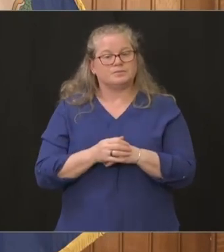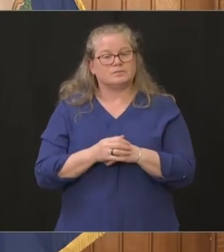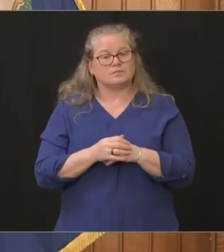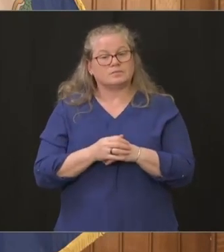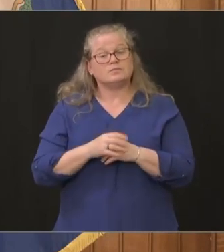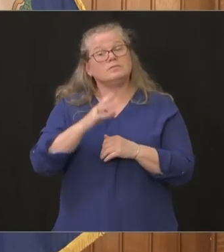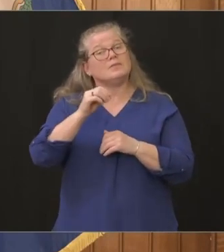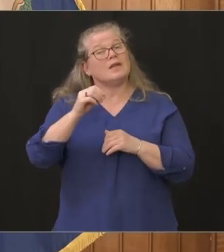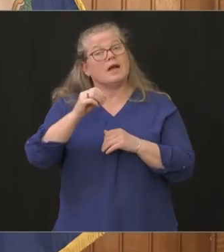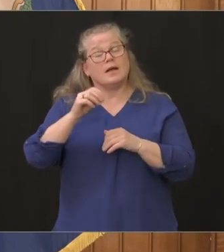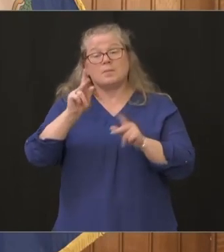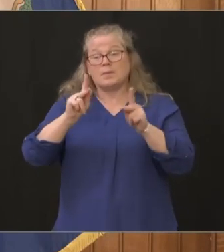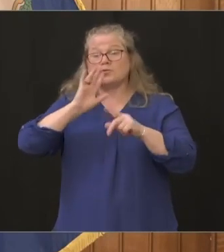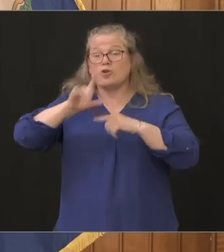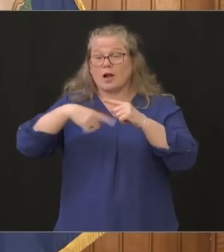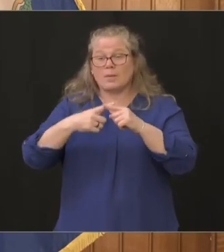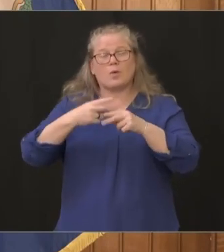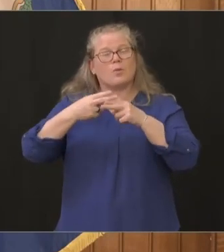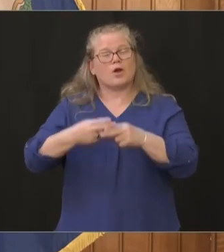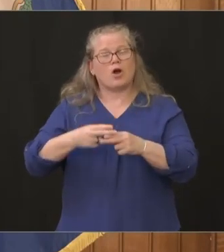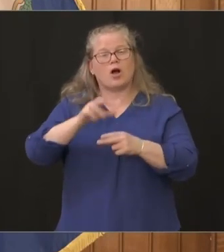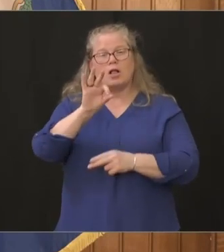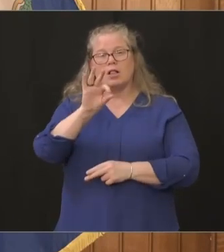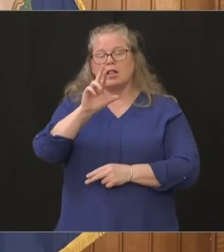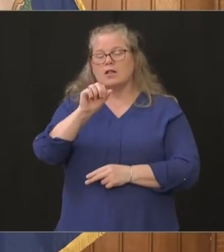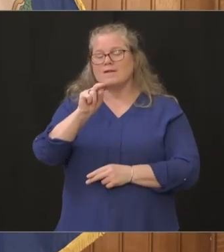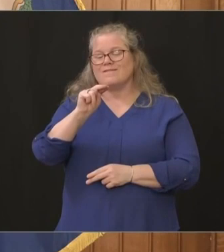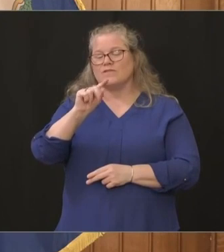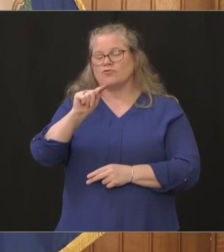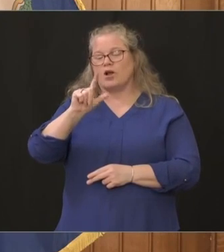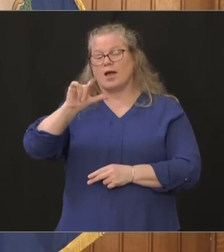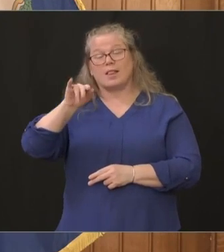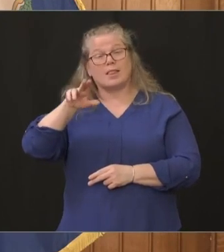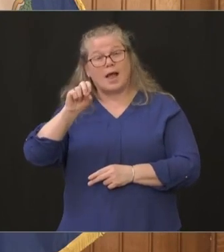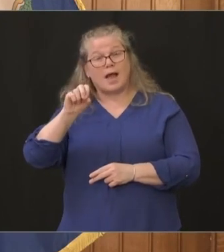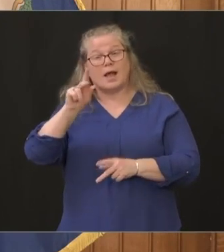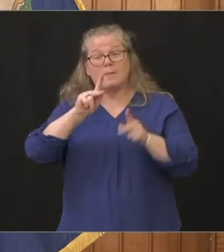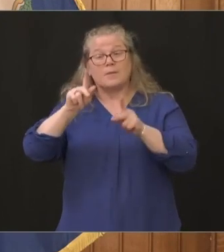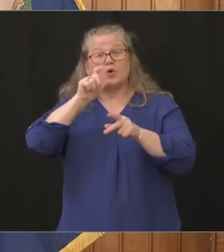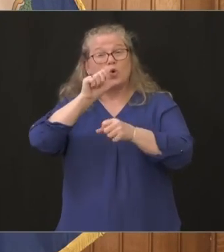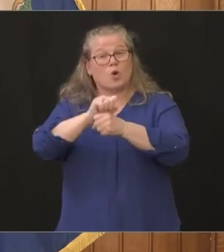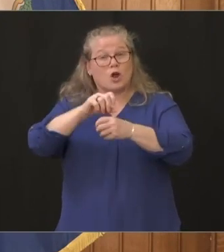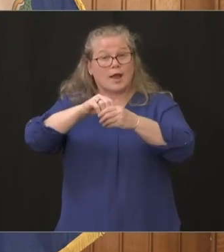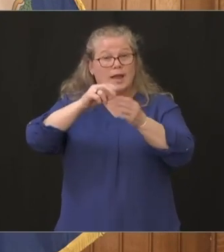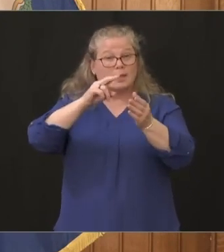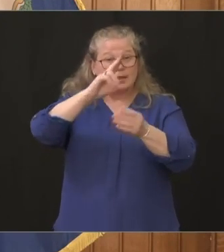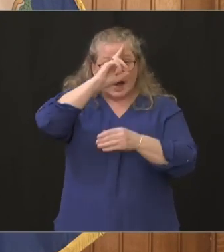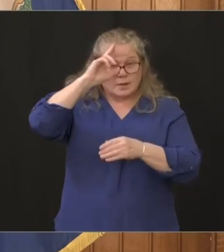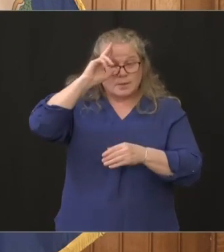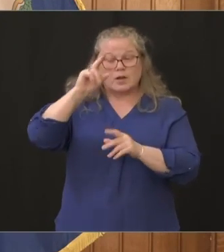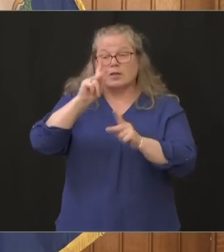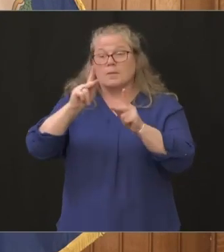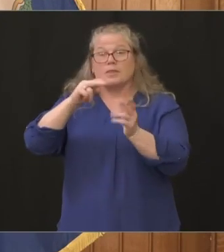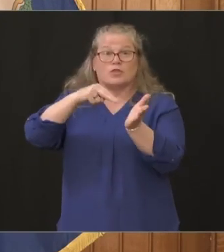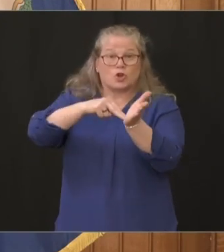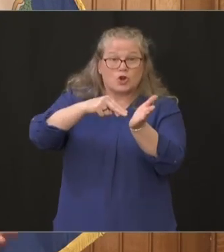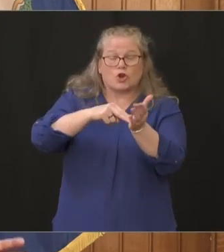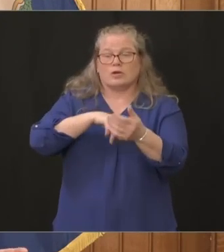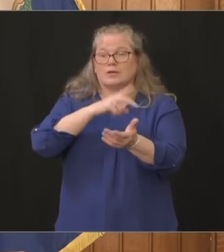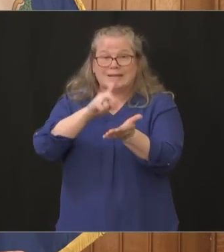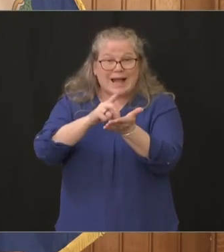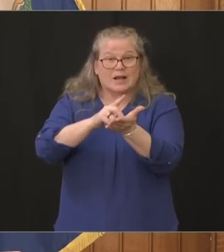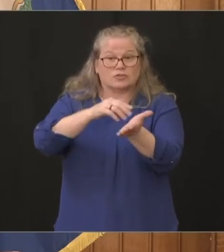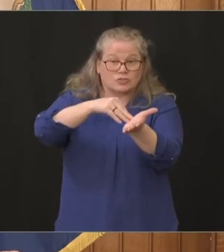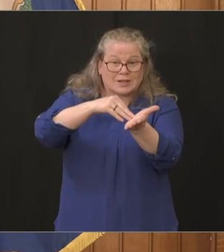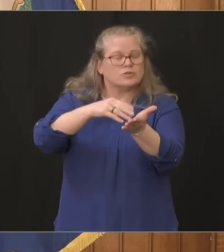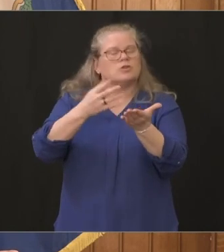those are folks working in nursing homes those are not-for-profit providers who have to deal with group homes and these are all folks that i can't